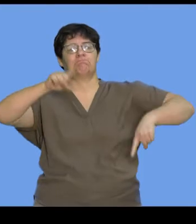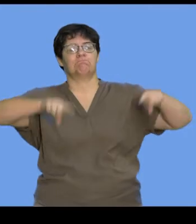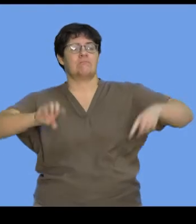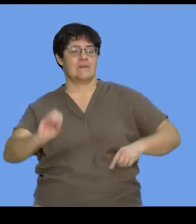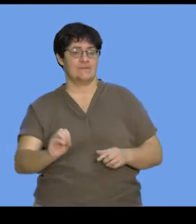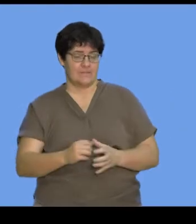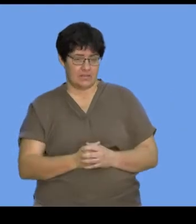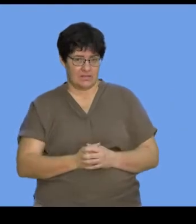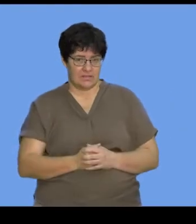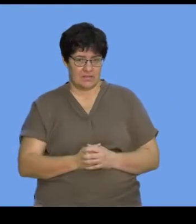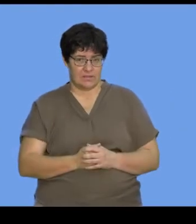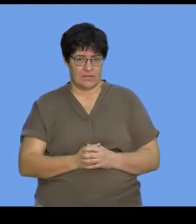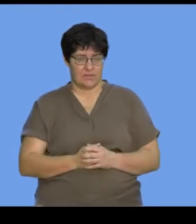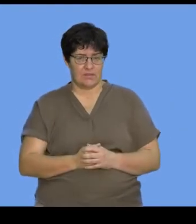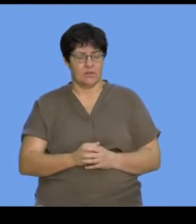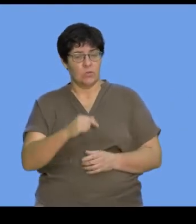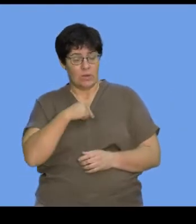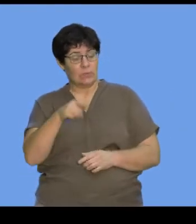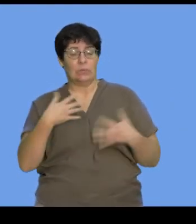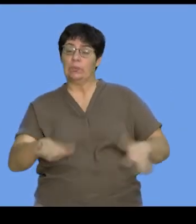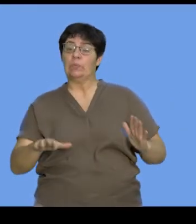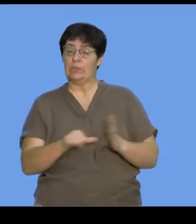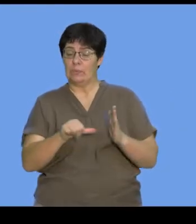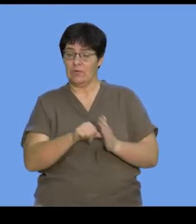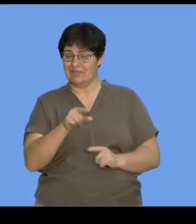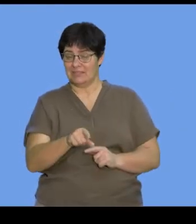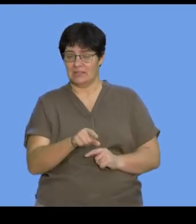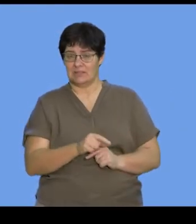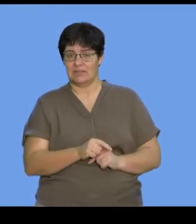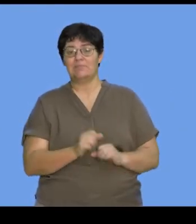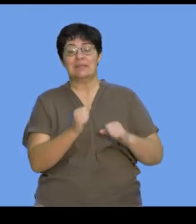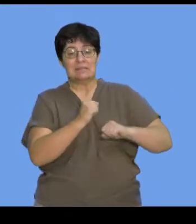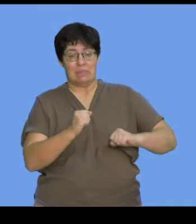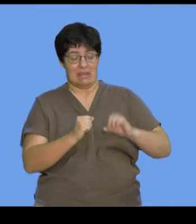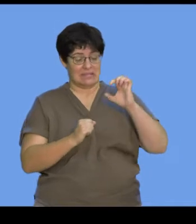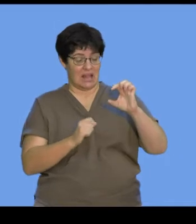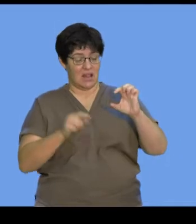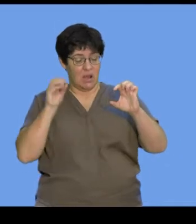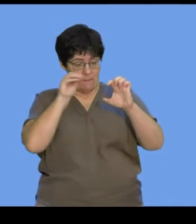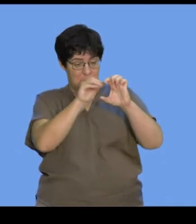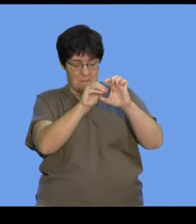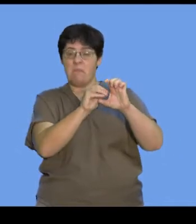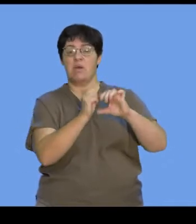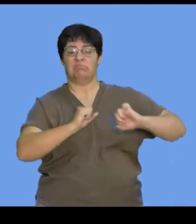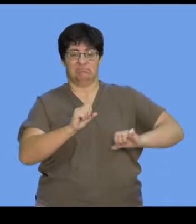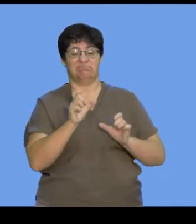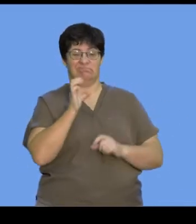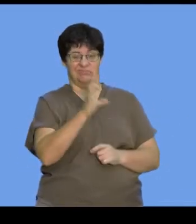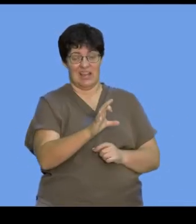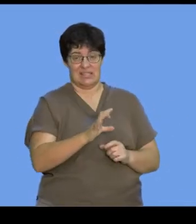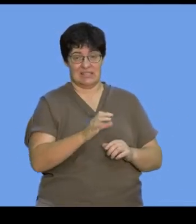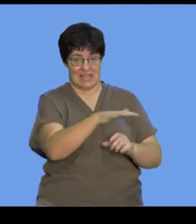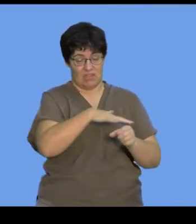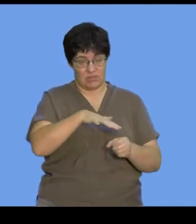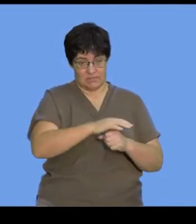again, because it's a significant organelle, it takes up a large space in the cell. Let's try and understand what its